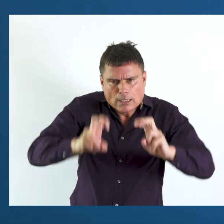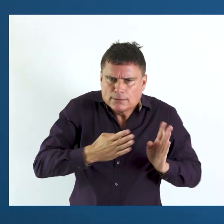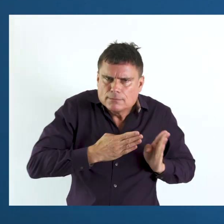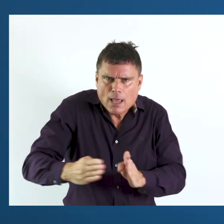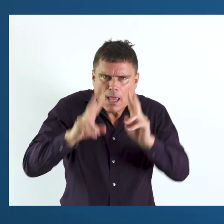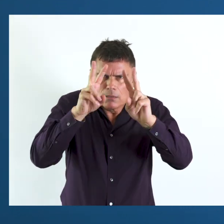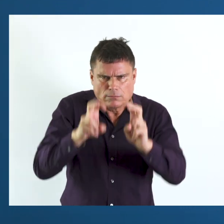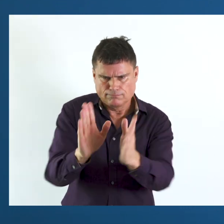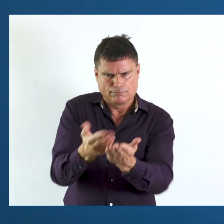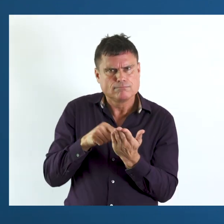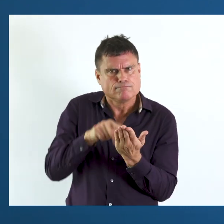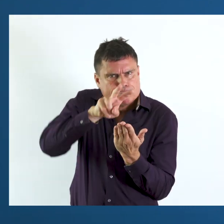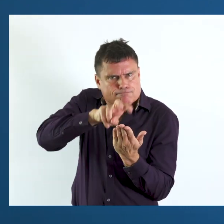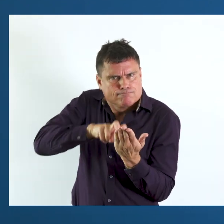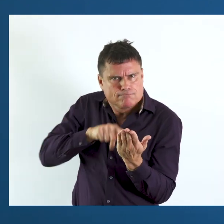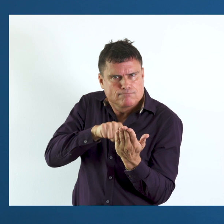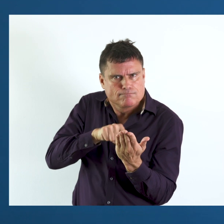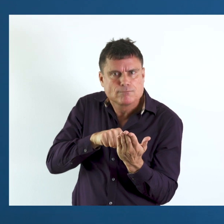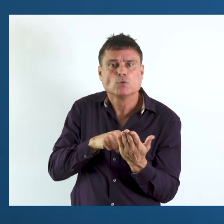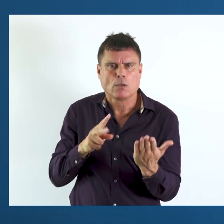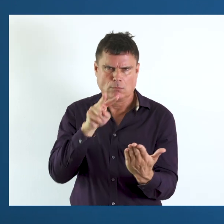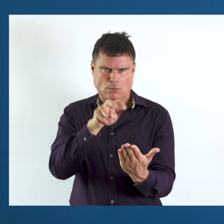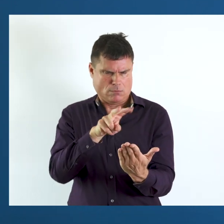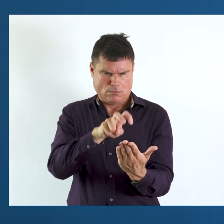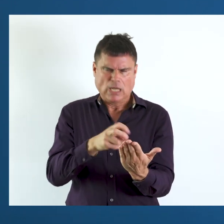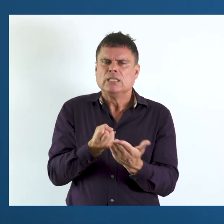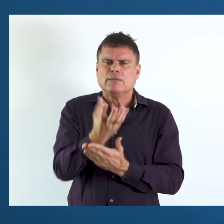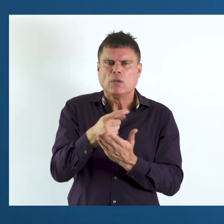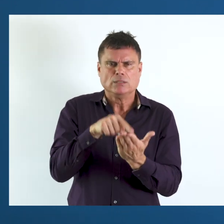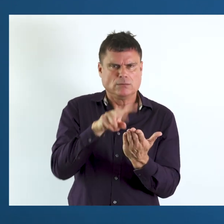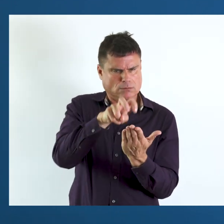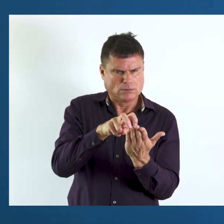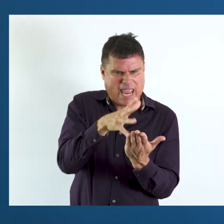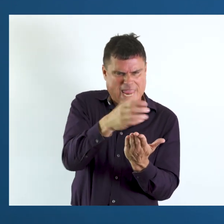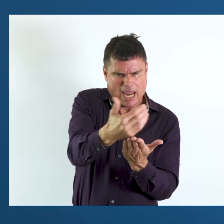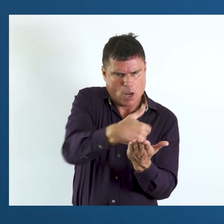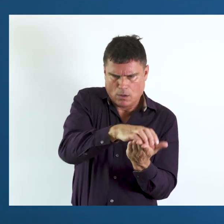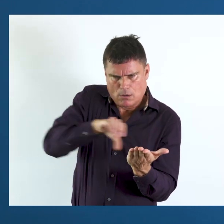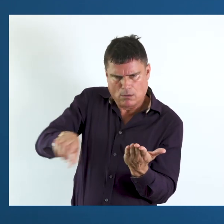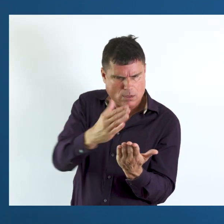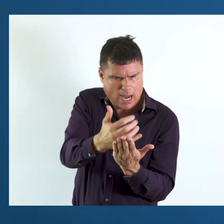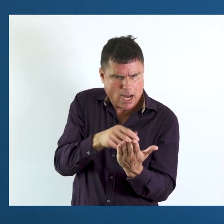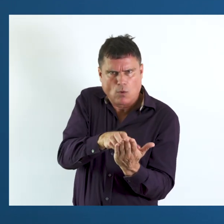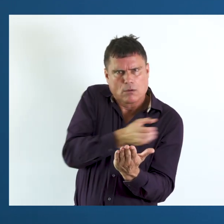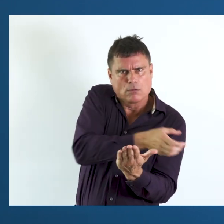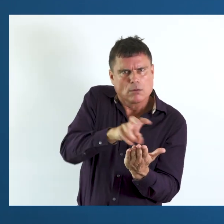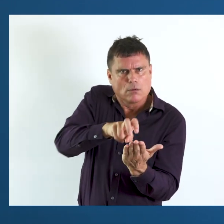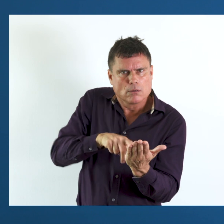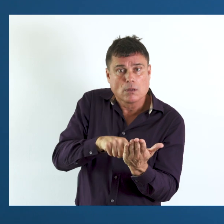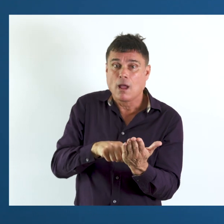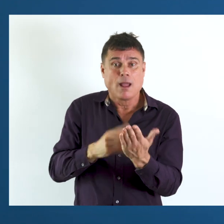exercise, you need to develop an appropriate analysis plan. This will help you in determining